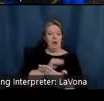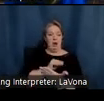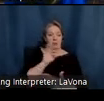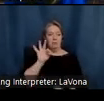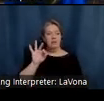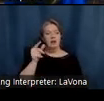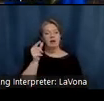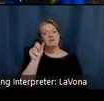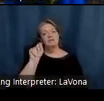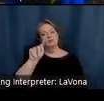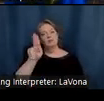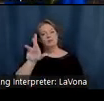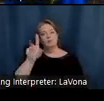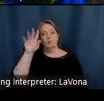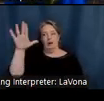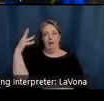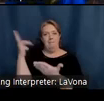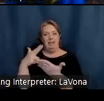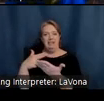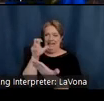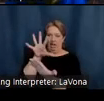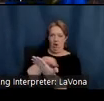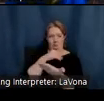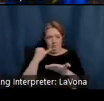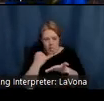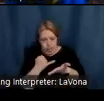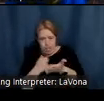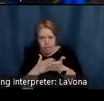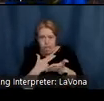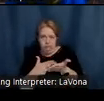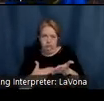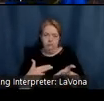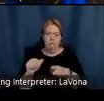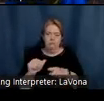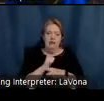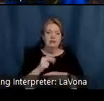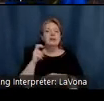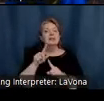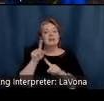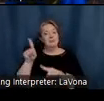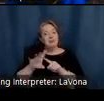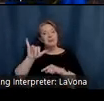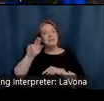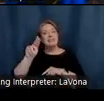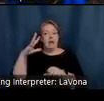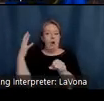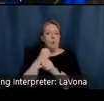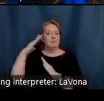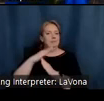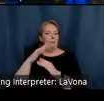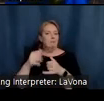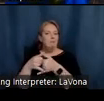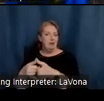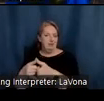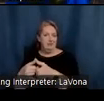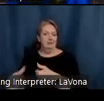also spent time in Cincinnati and won the top prize in his school exhibition. The school likely being the